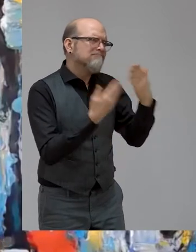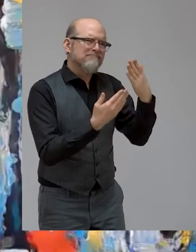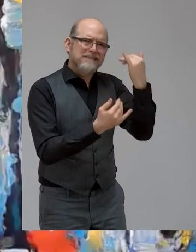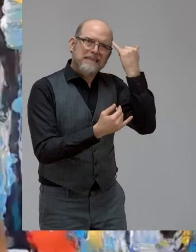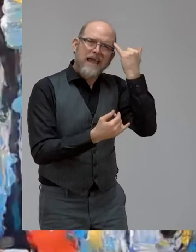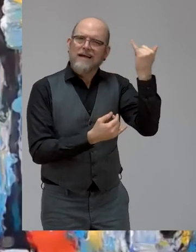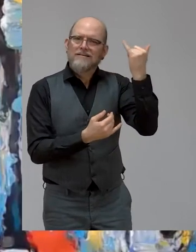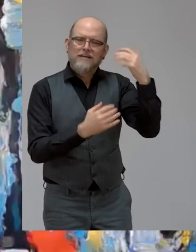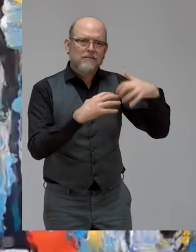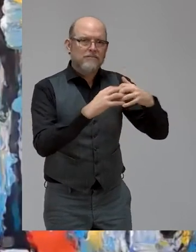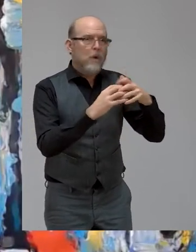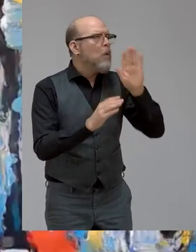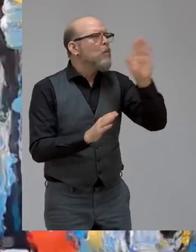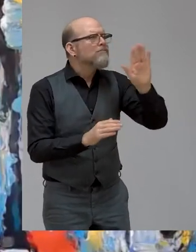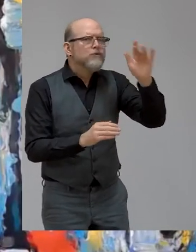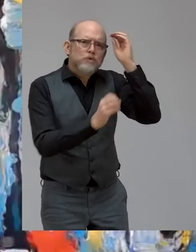your dream?